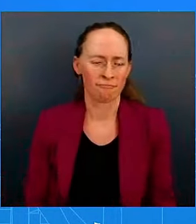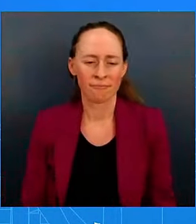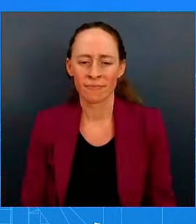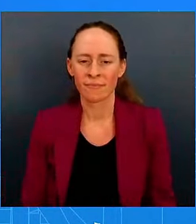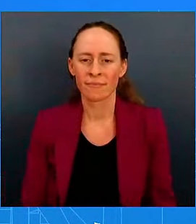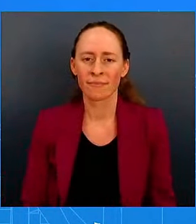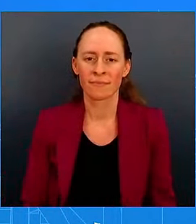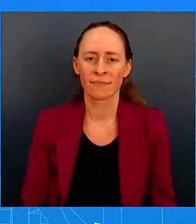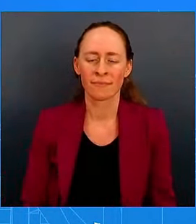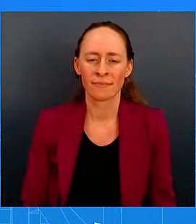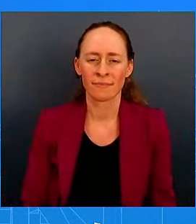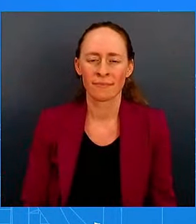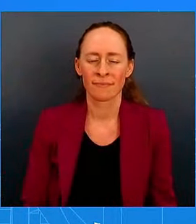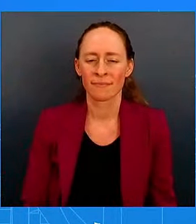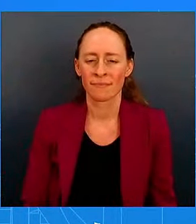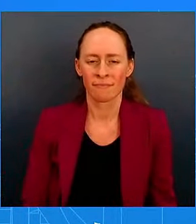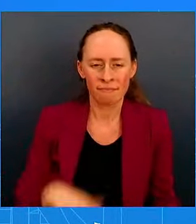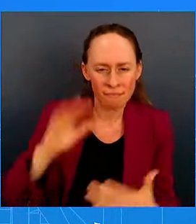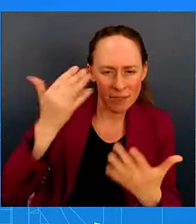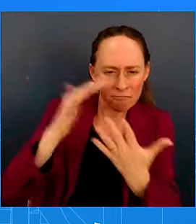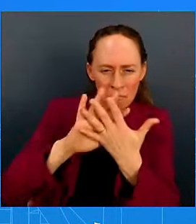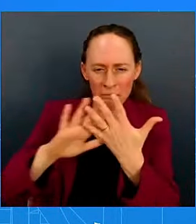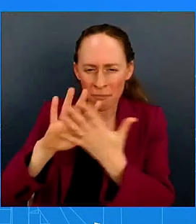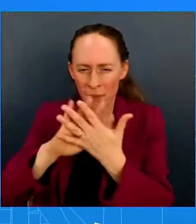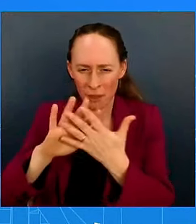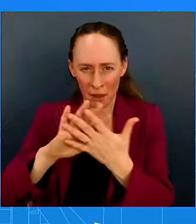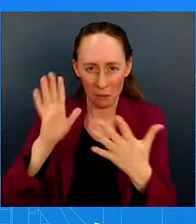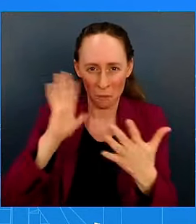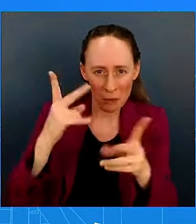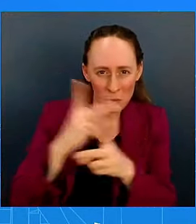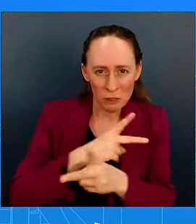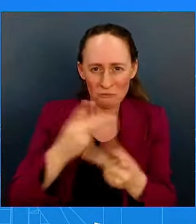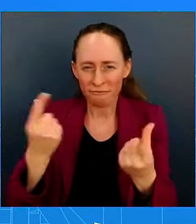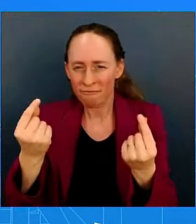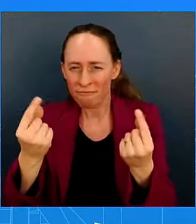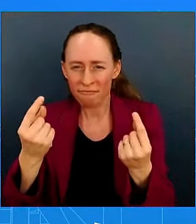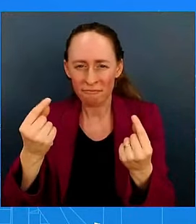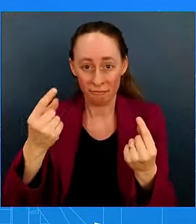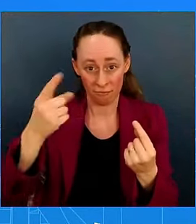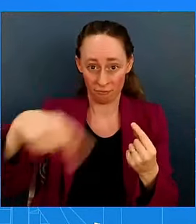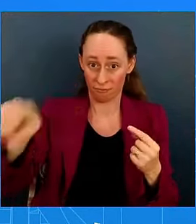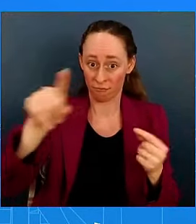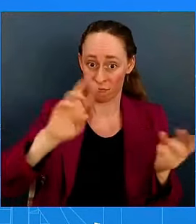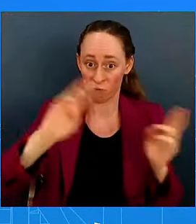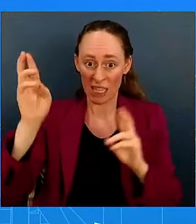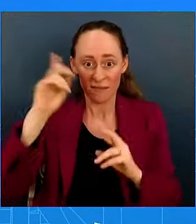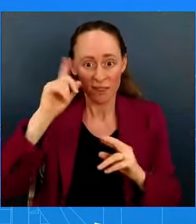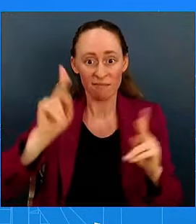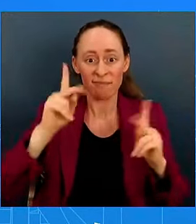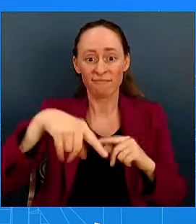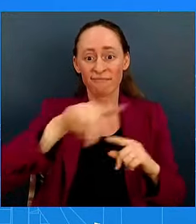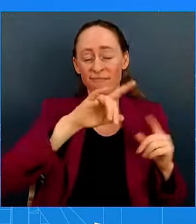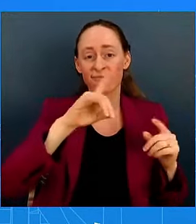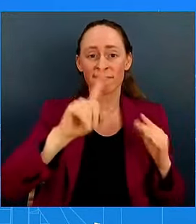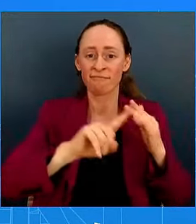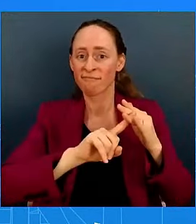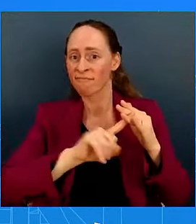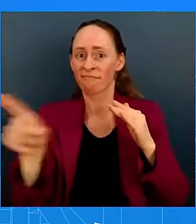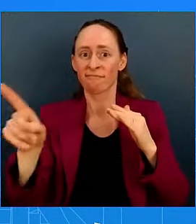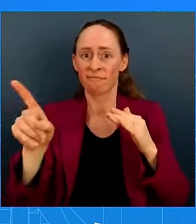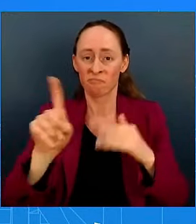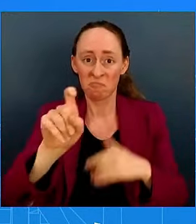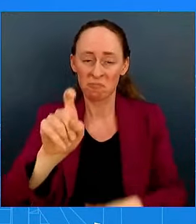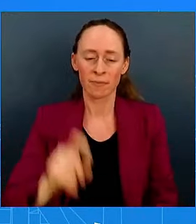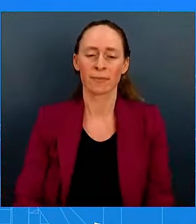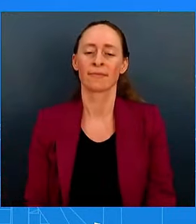assessment? And is the U.S. government preparing for an evacuation of American citizens in Lebanon and or in Israel in that case? I think we've